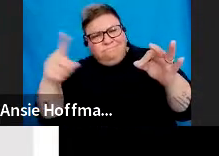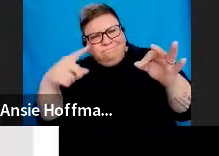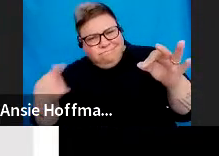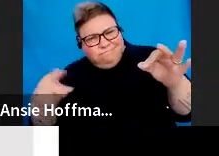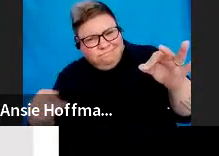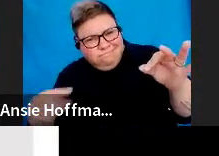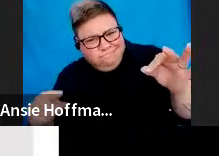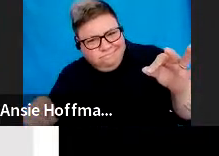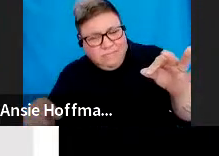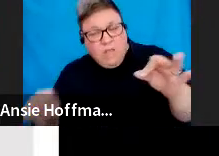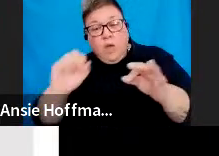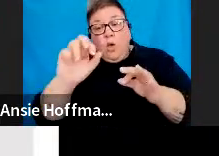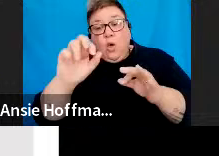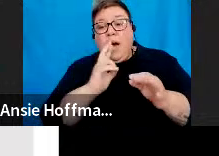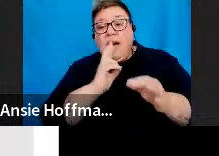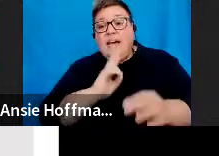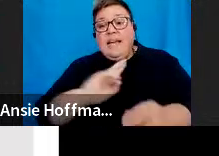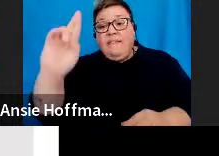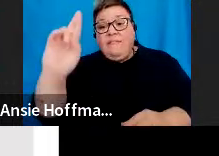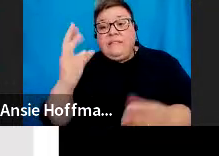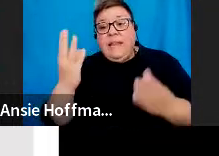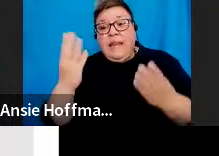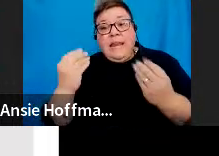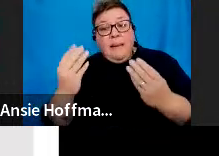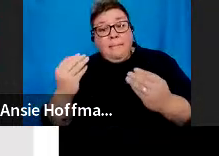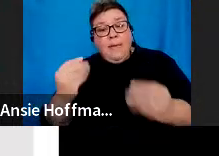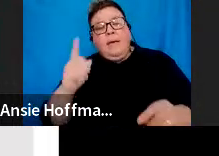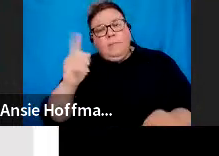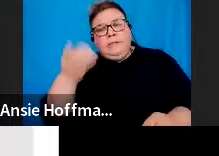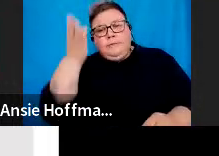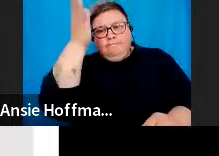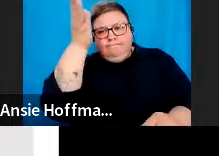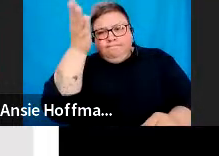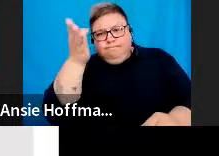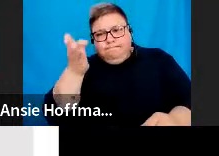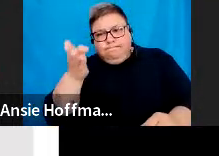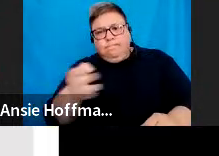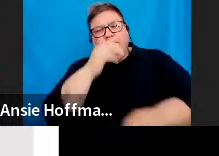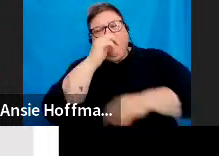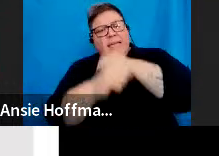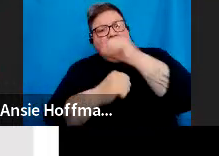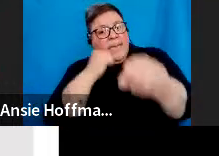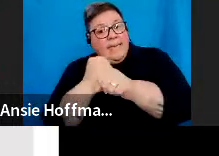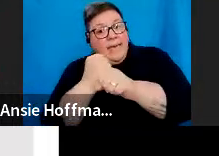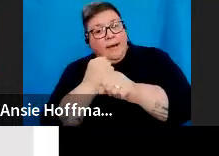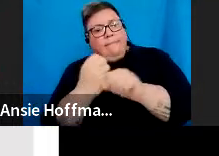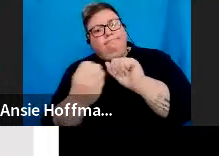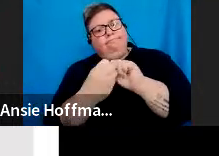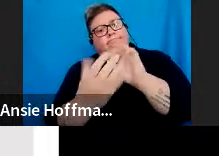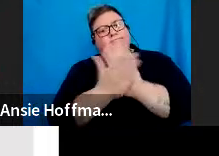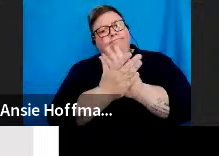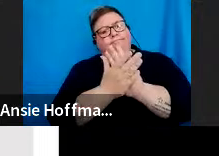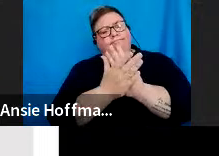be indicated, your tax reference number, the year of assessment ended on, whatever year it may be.